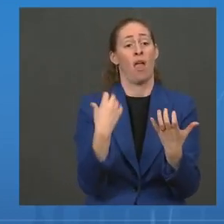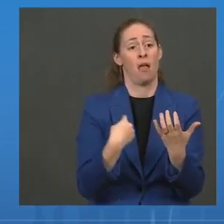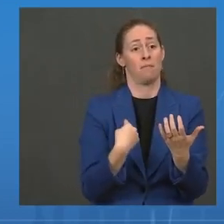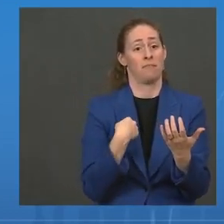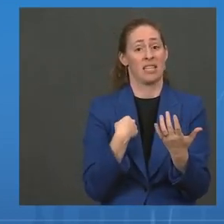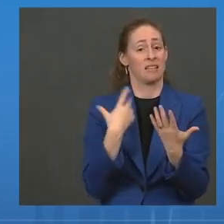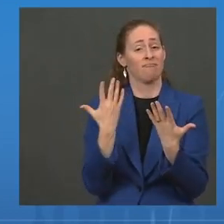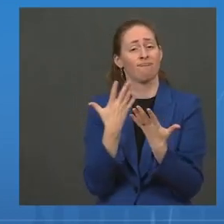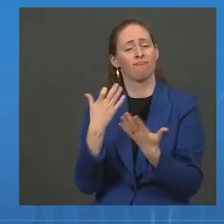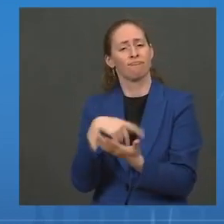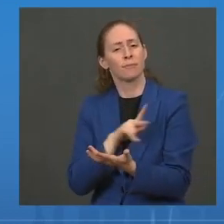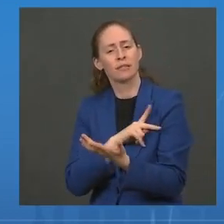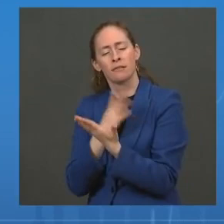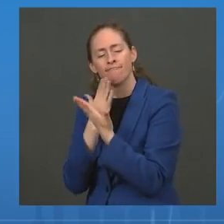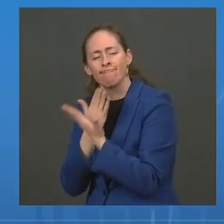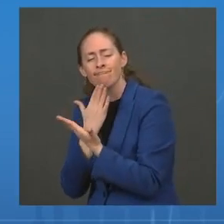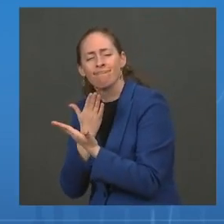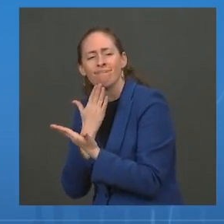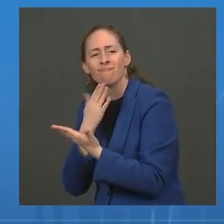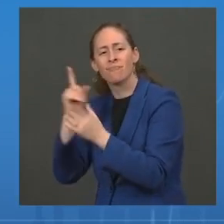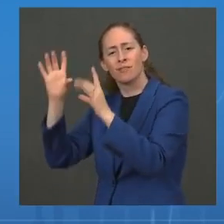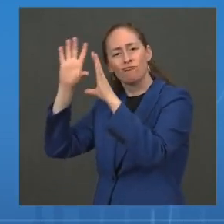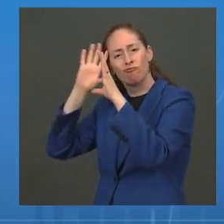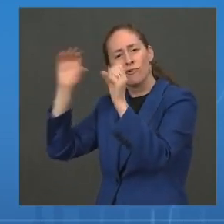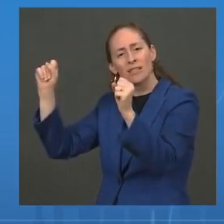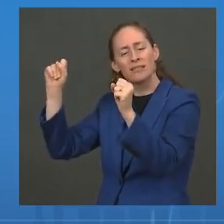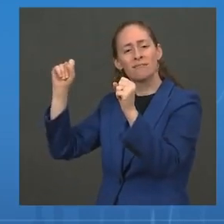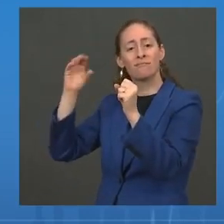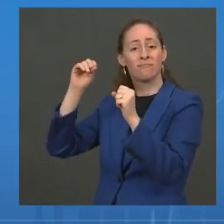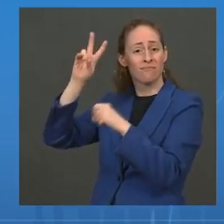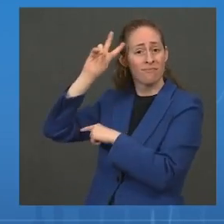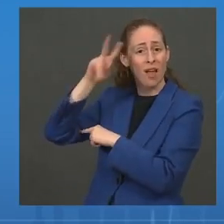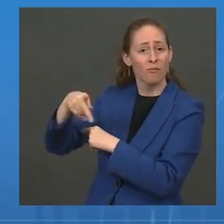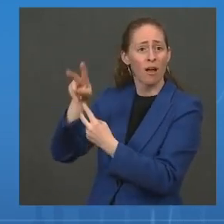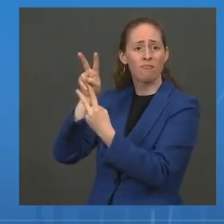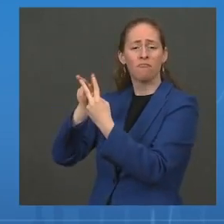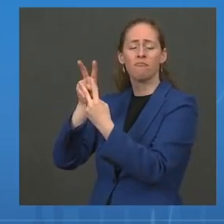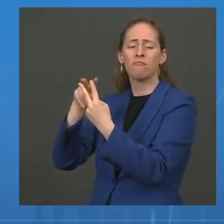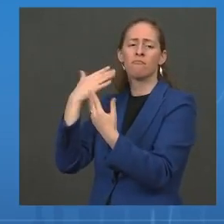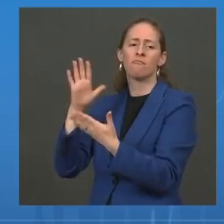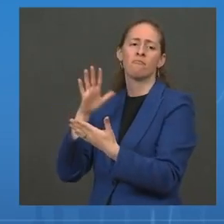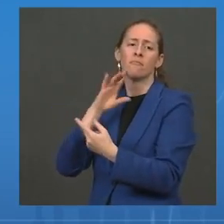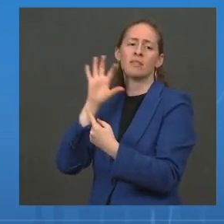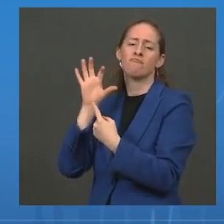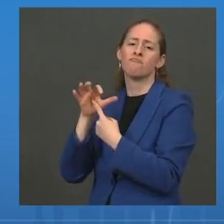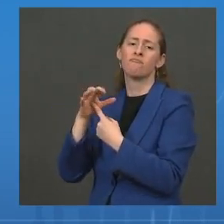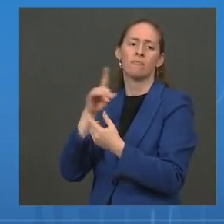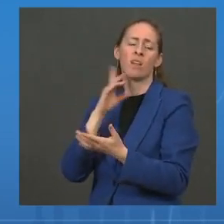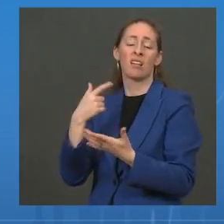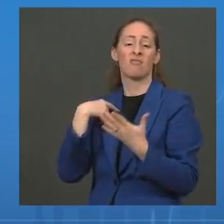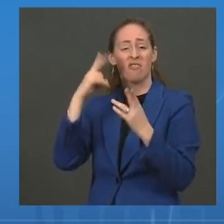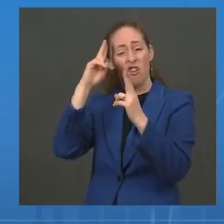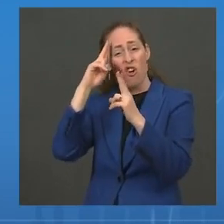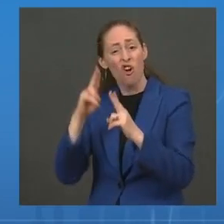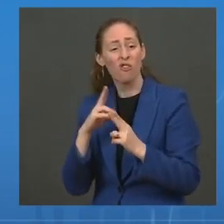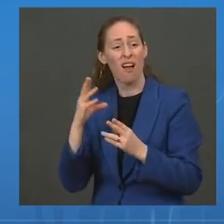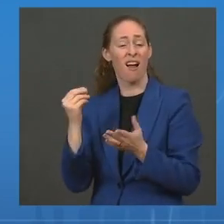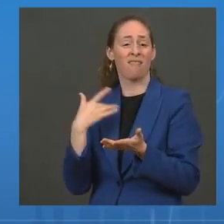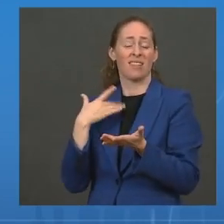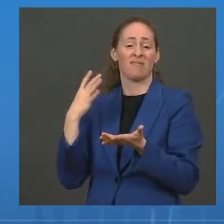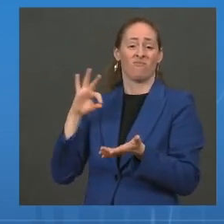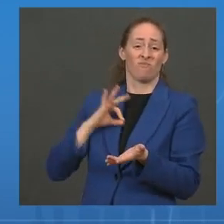for the opportunity to lead this historic task force. It has been an honor, it has been a privilege to serve in that role.